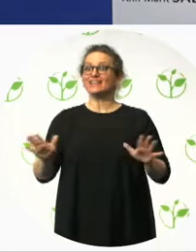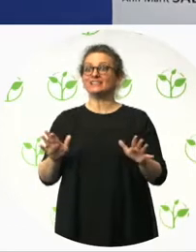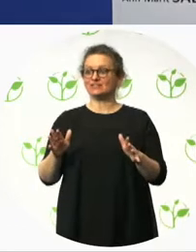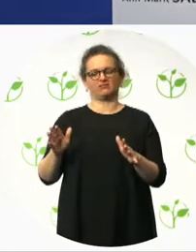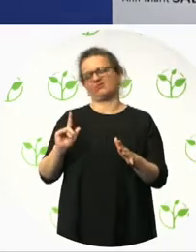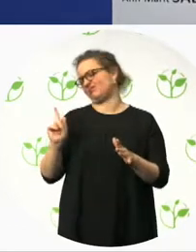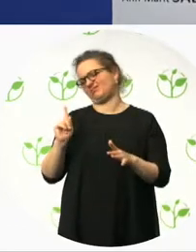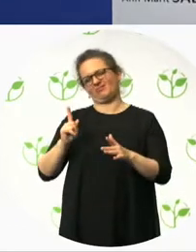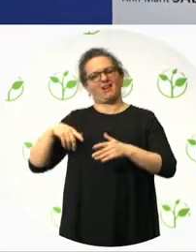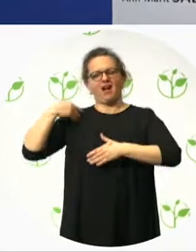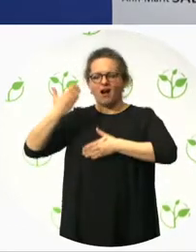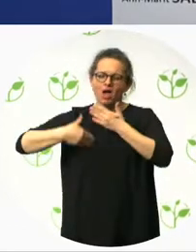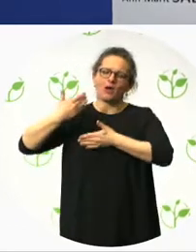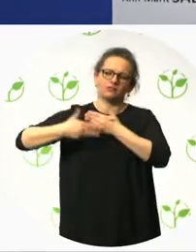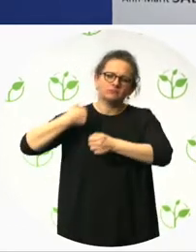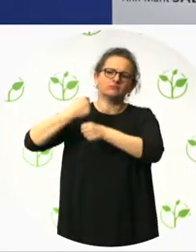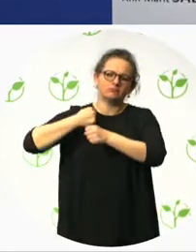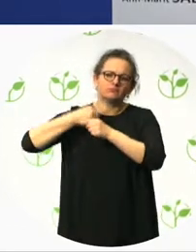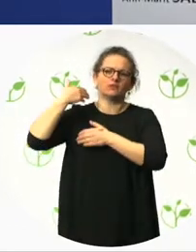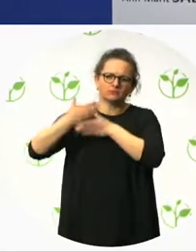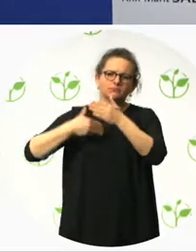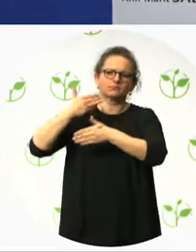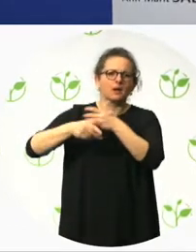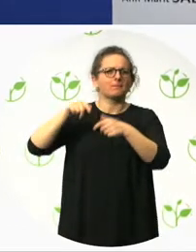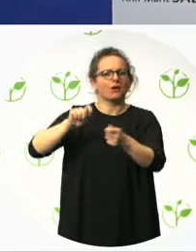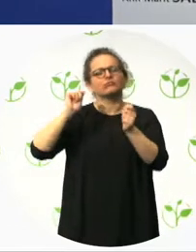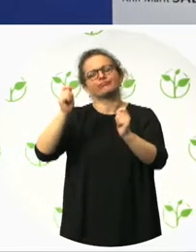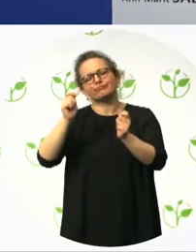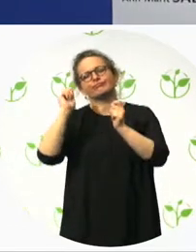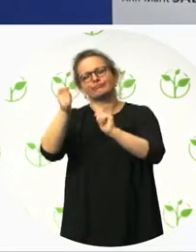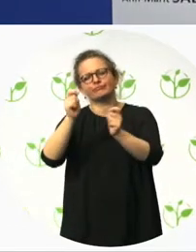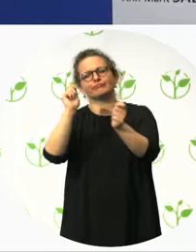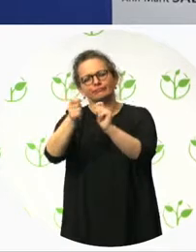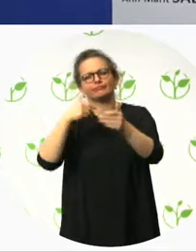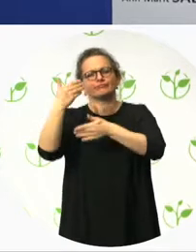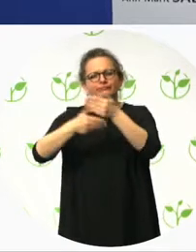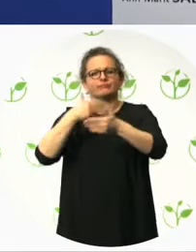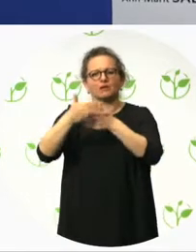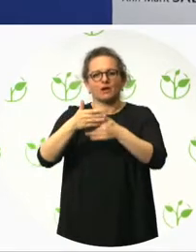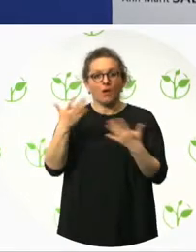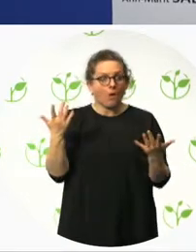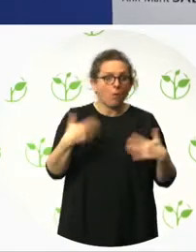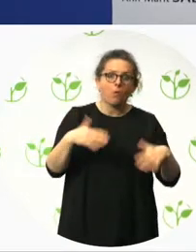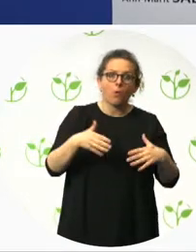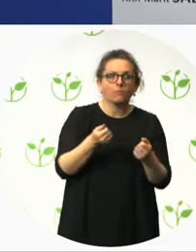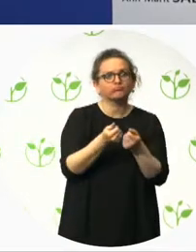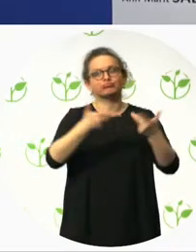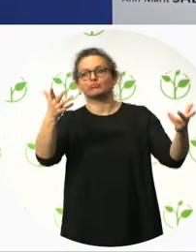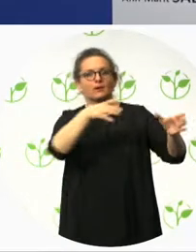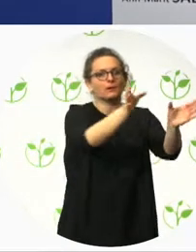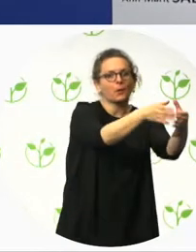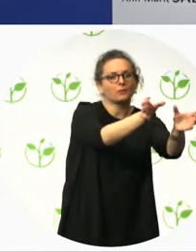participation. It is about multi-stakeholder participation. And it is looking at it from a broader systems